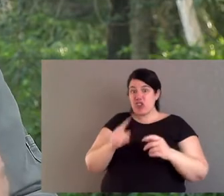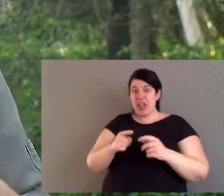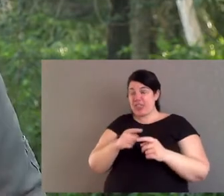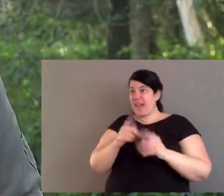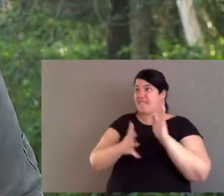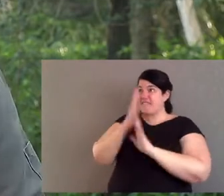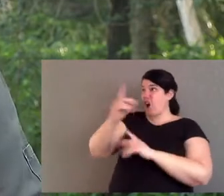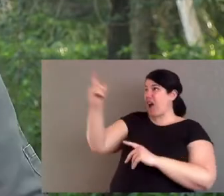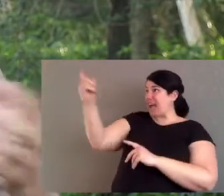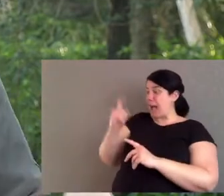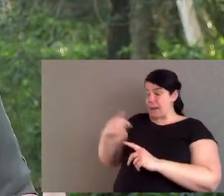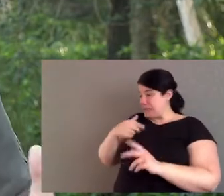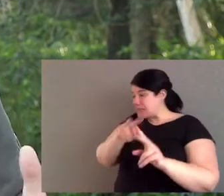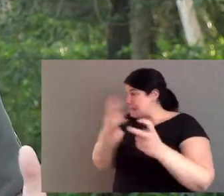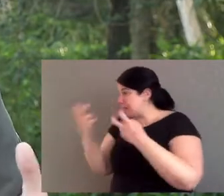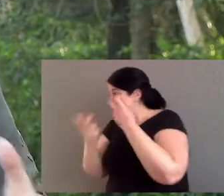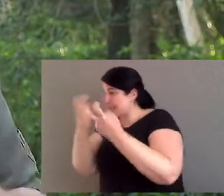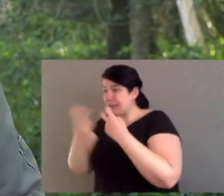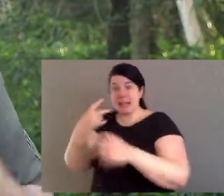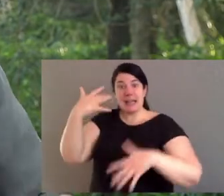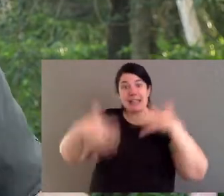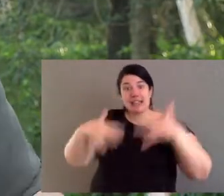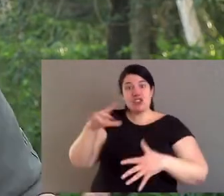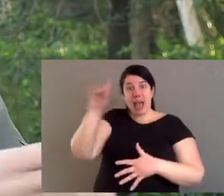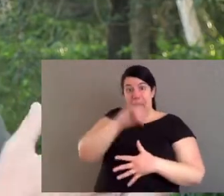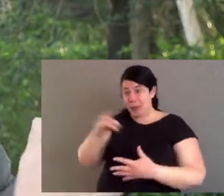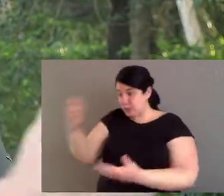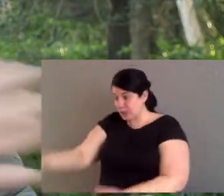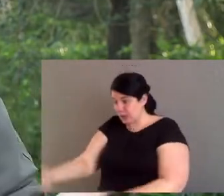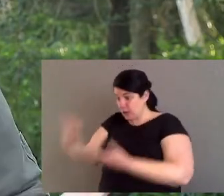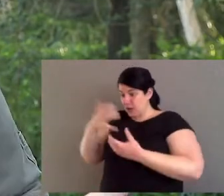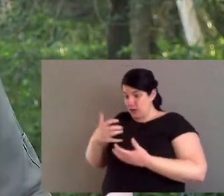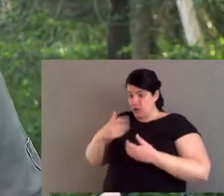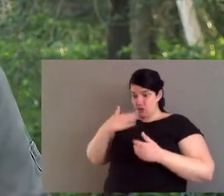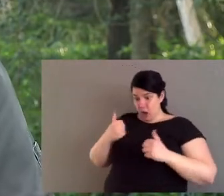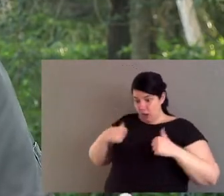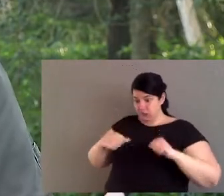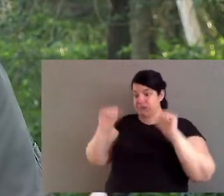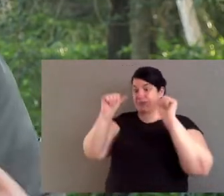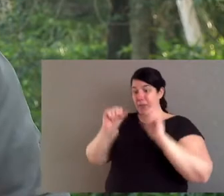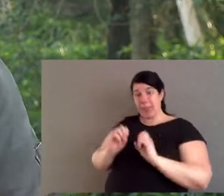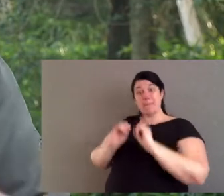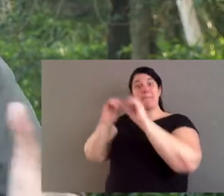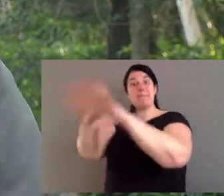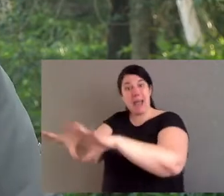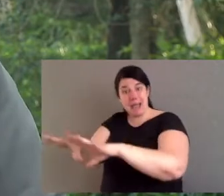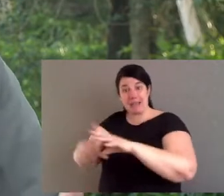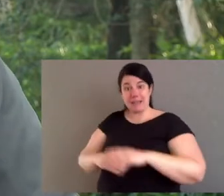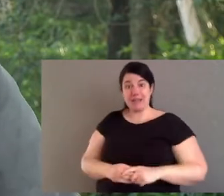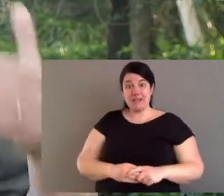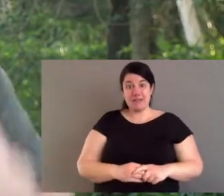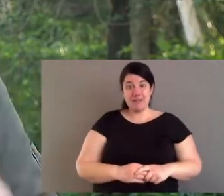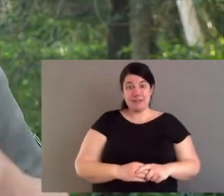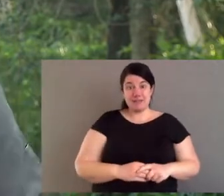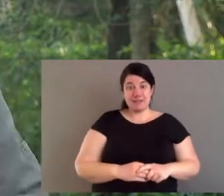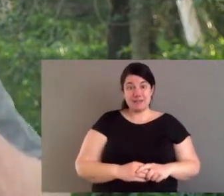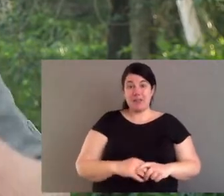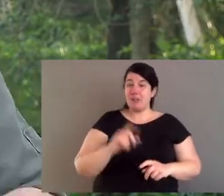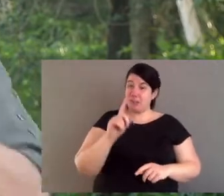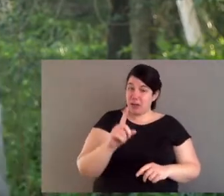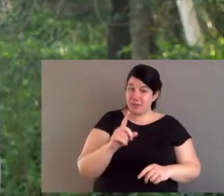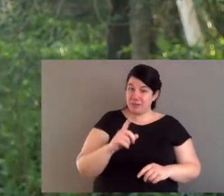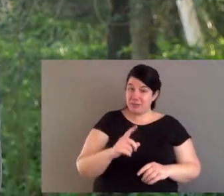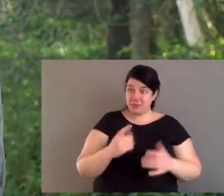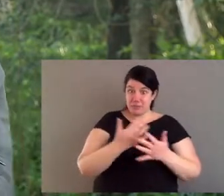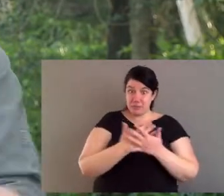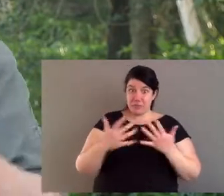effort by organisations like WIRES. So they go out, and they travel the front lines of the fire, and they look for injured animals that they can rescue, rehab,